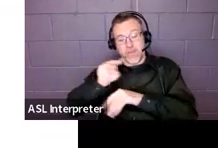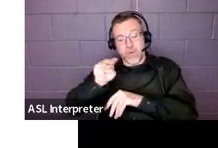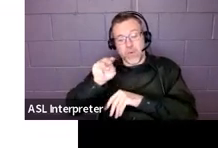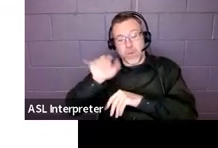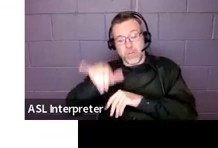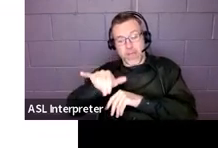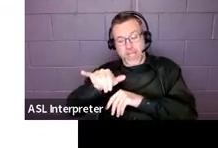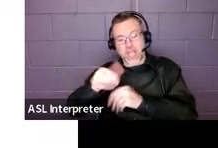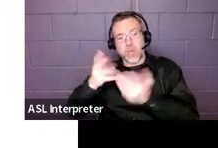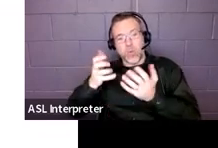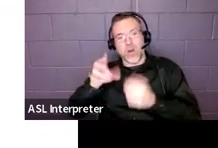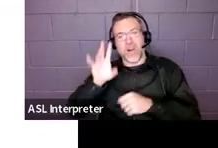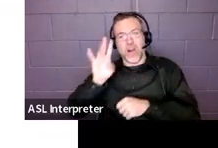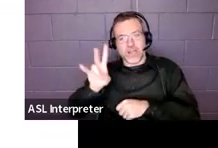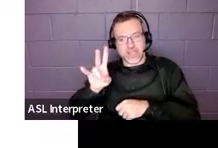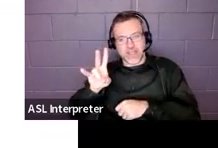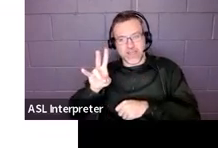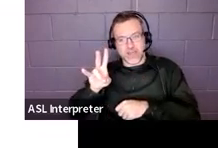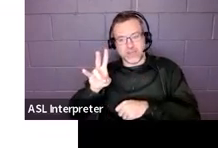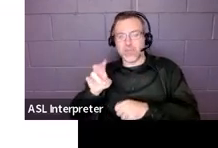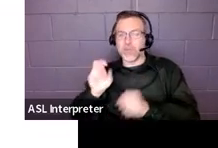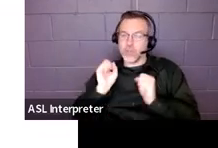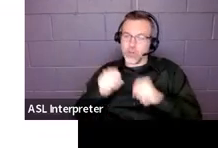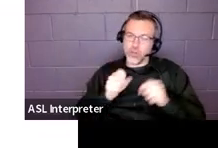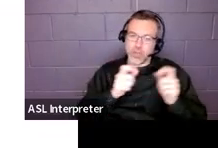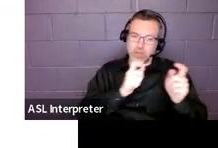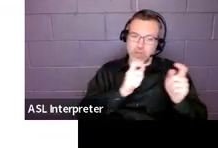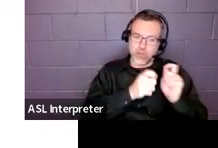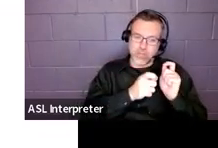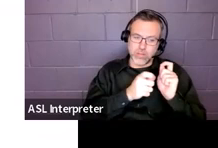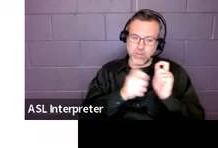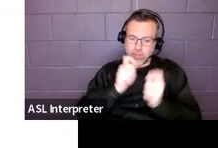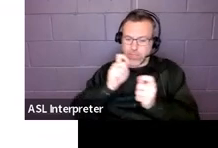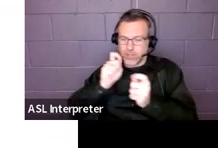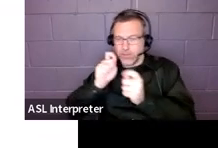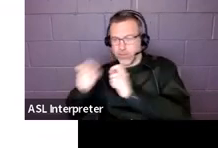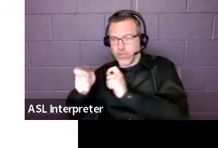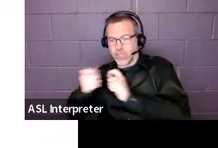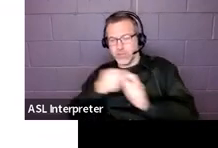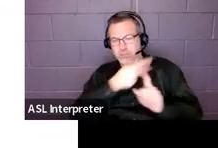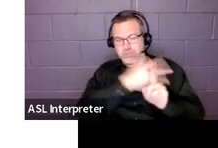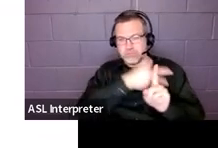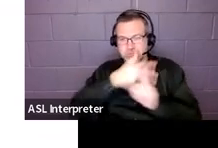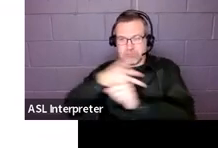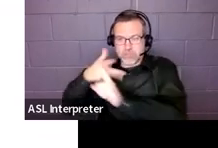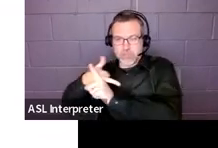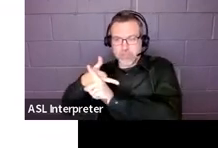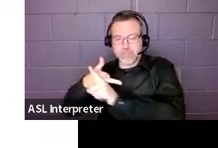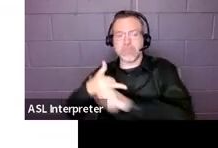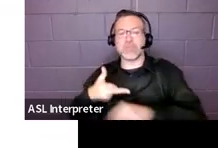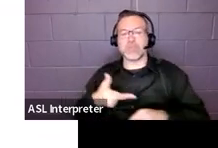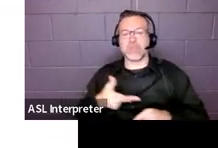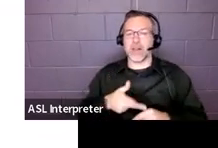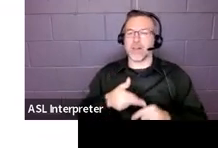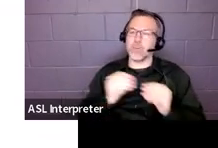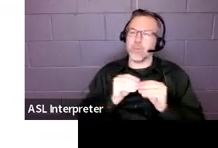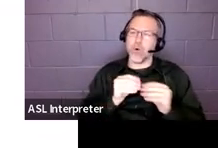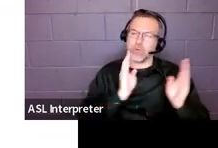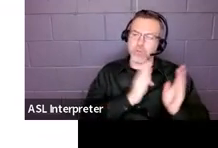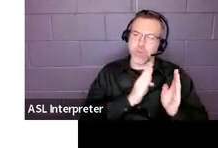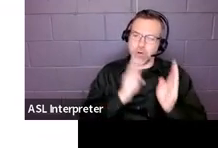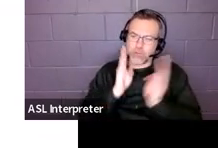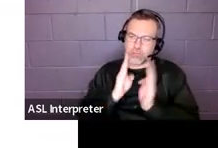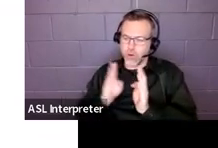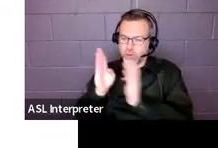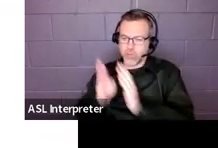opportunities. And you can have more than two objectives. I just gave two just for example